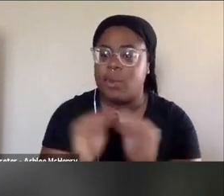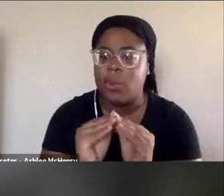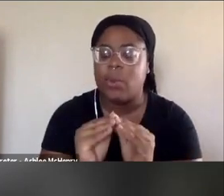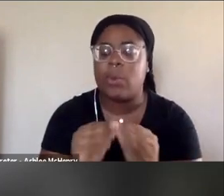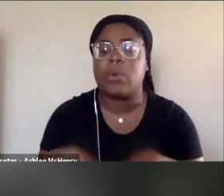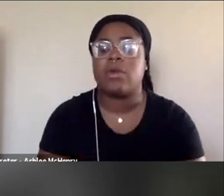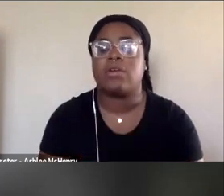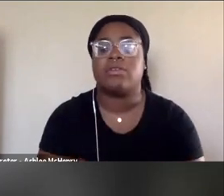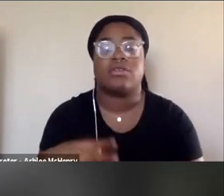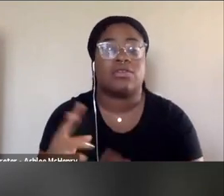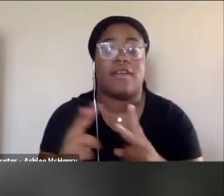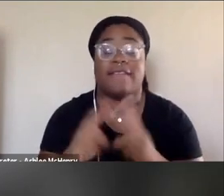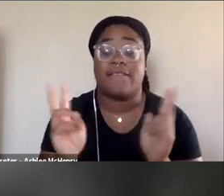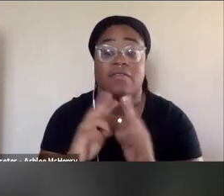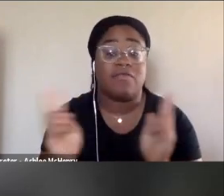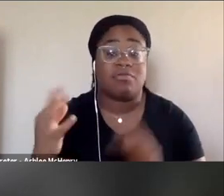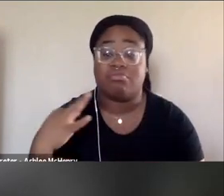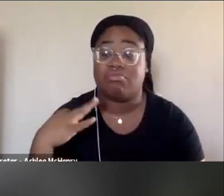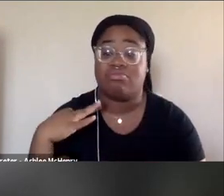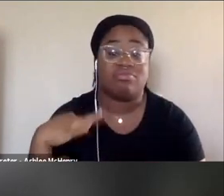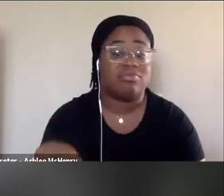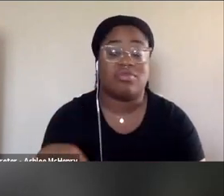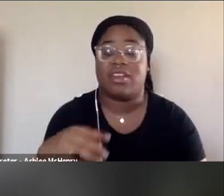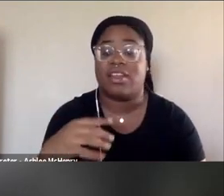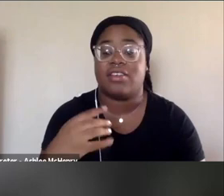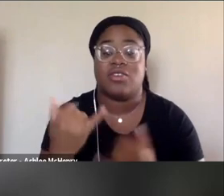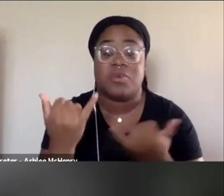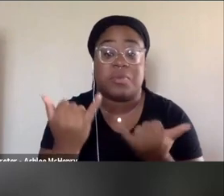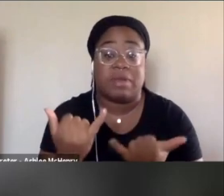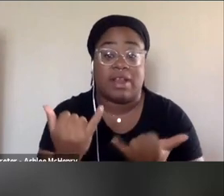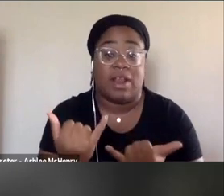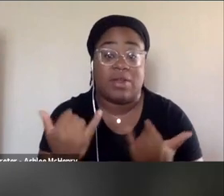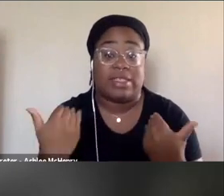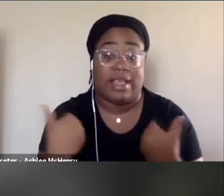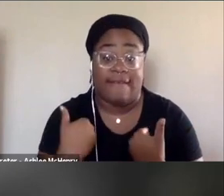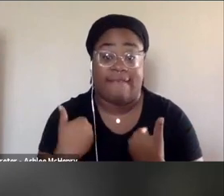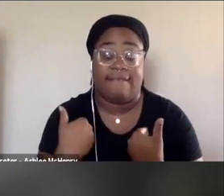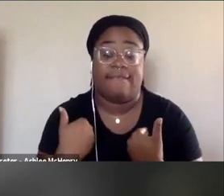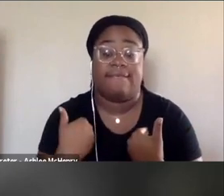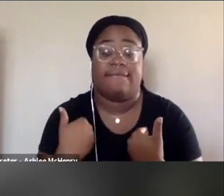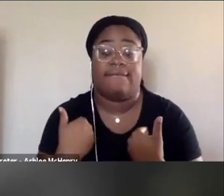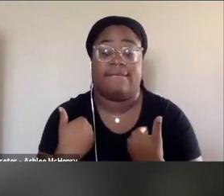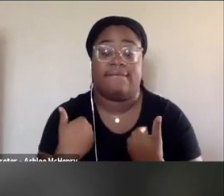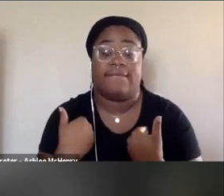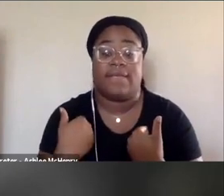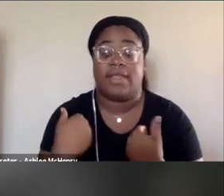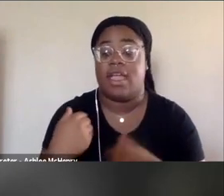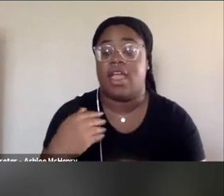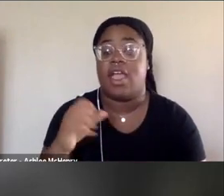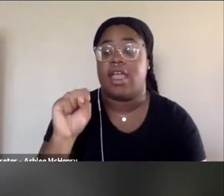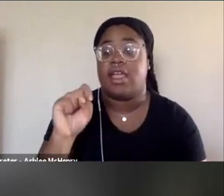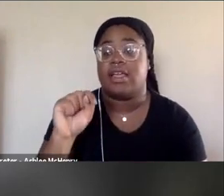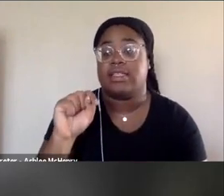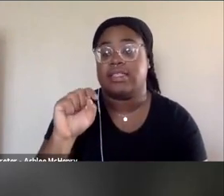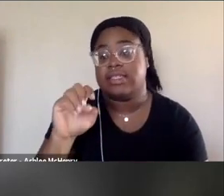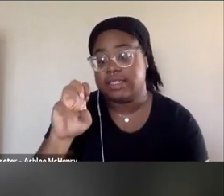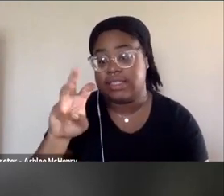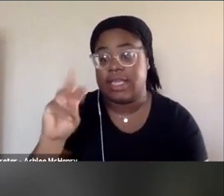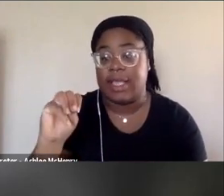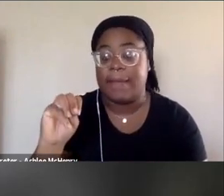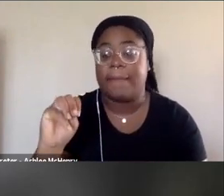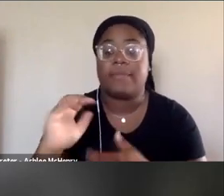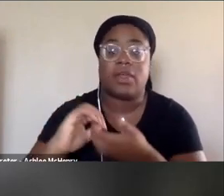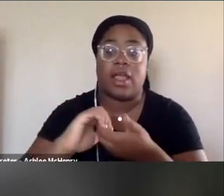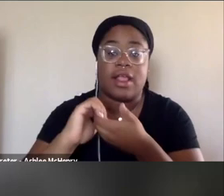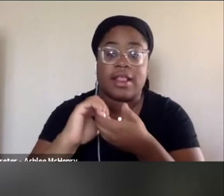we're very, very privileged to have with us on our esteemed colleague Anita Sarkeesian, who